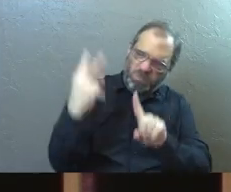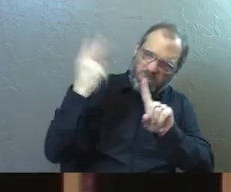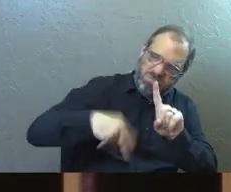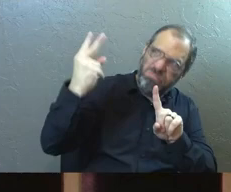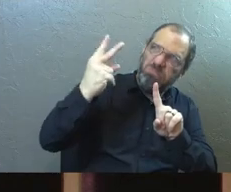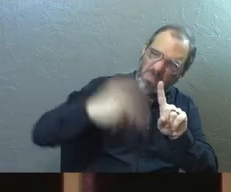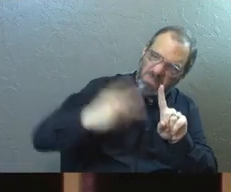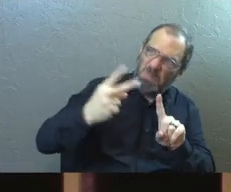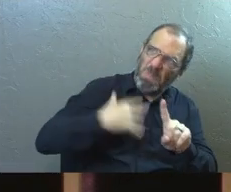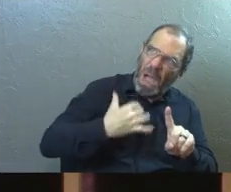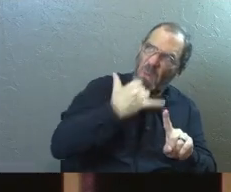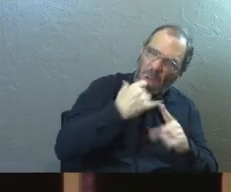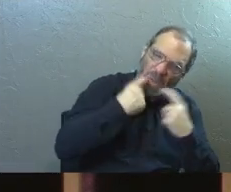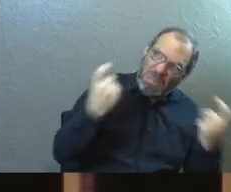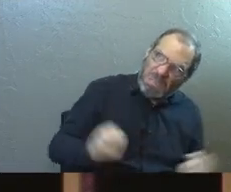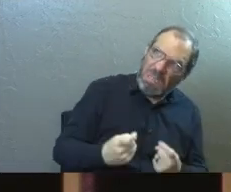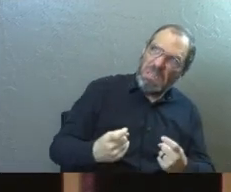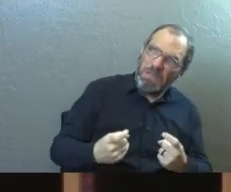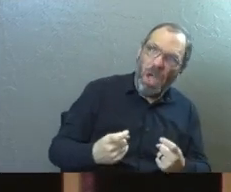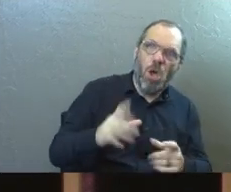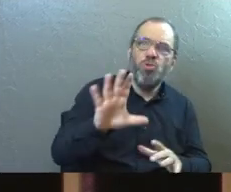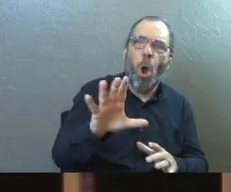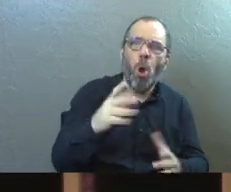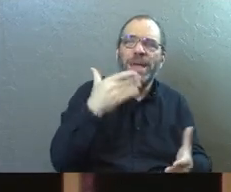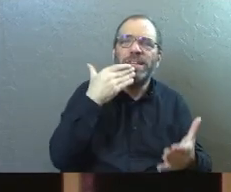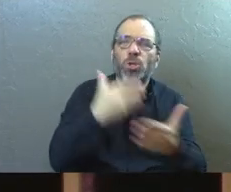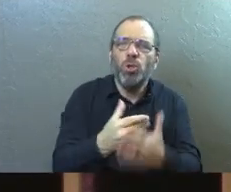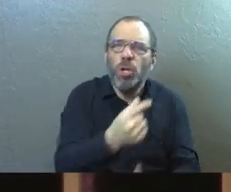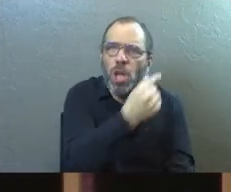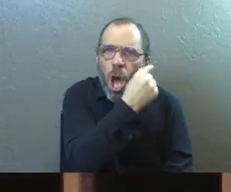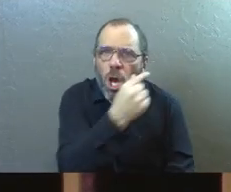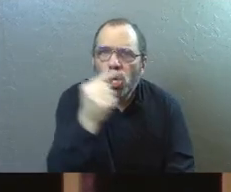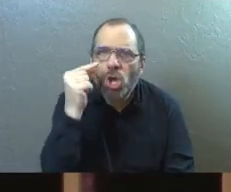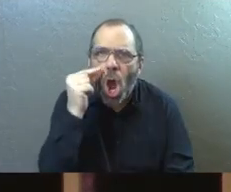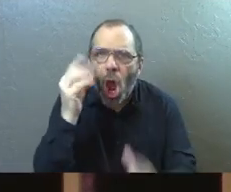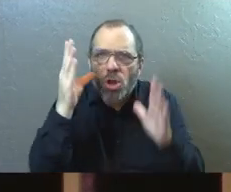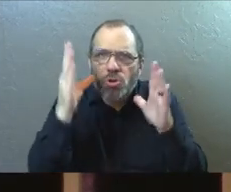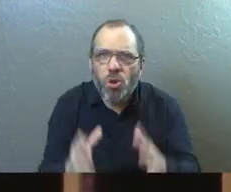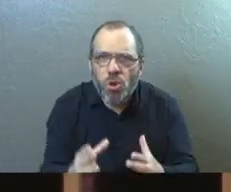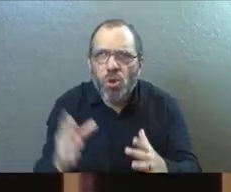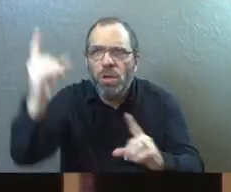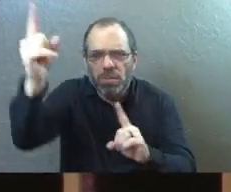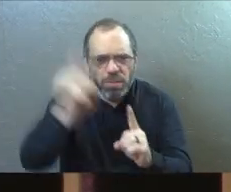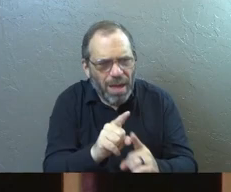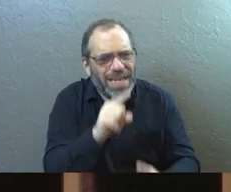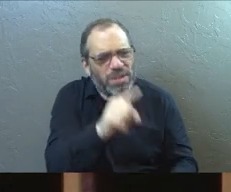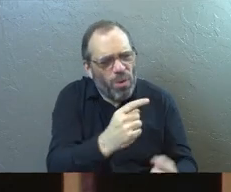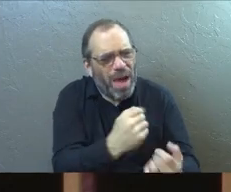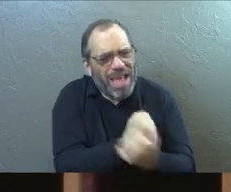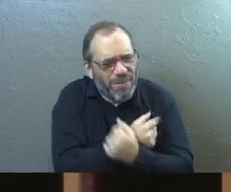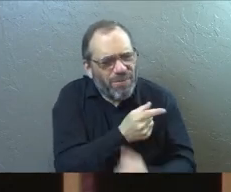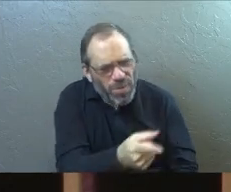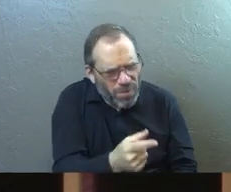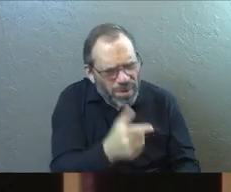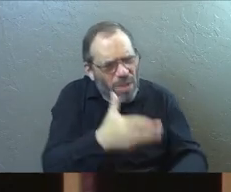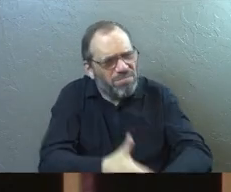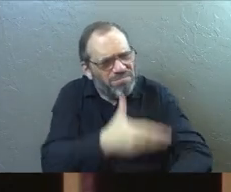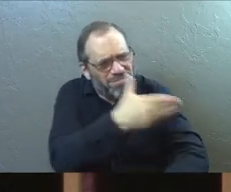for a thing I did wrong. This is a good gardener who loves you coming in and saying, I want you to be better.